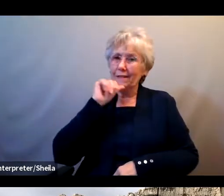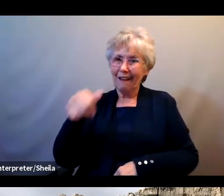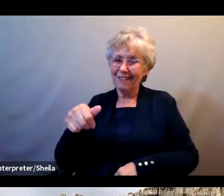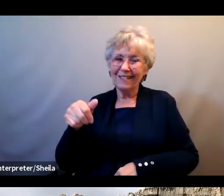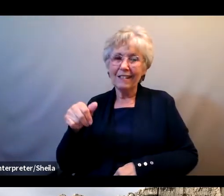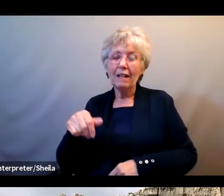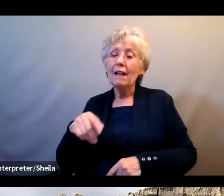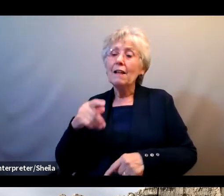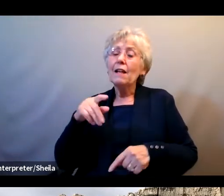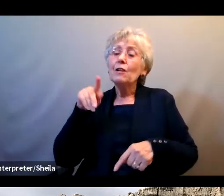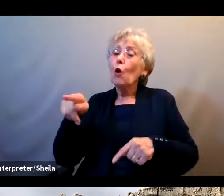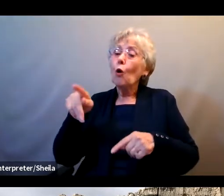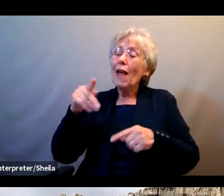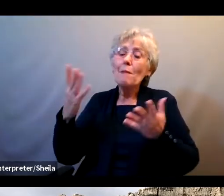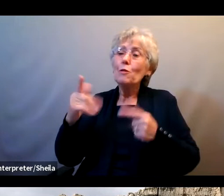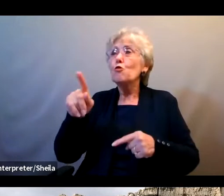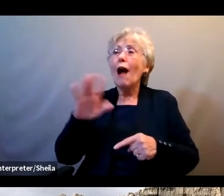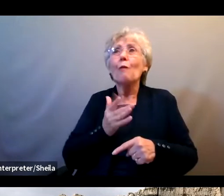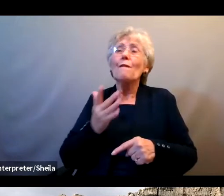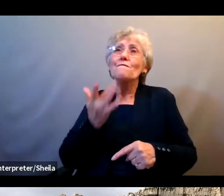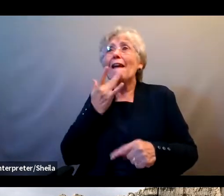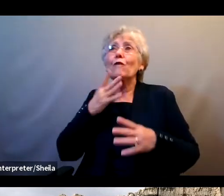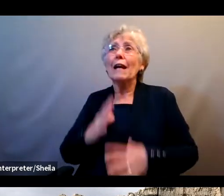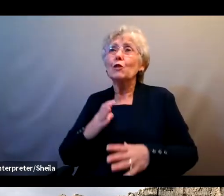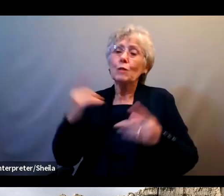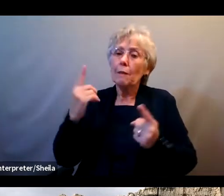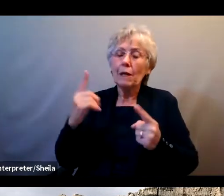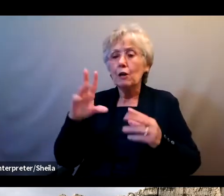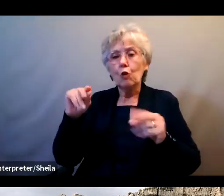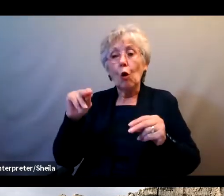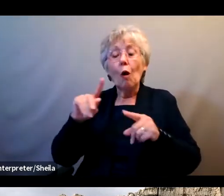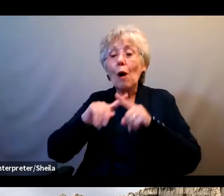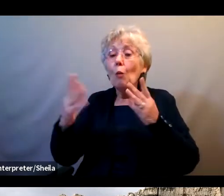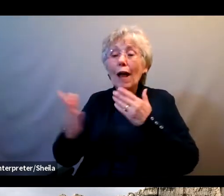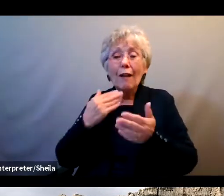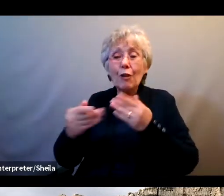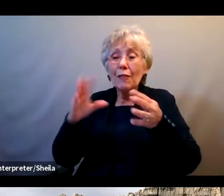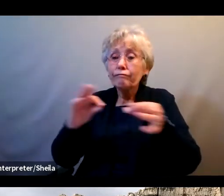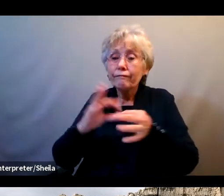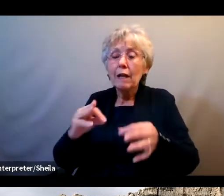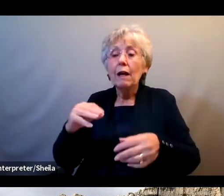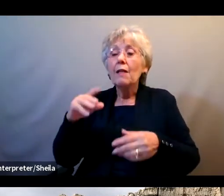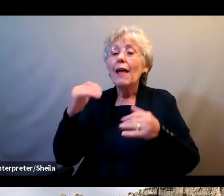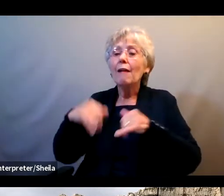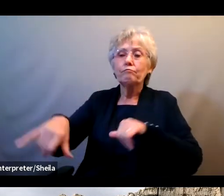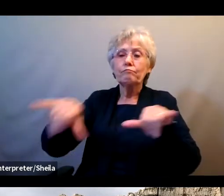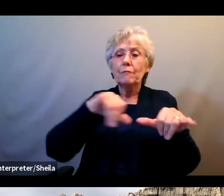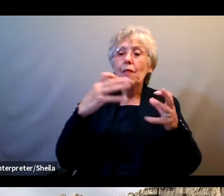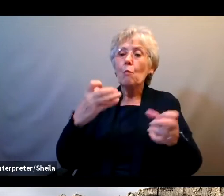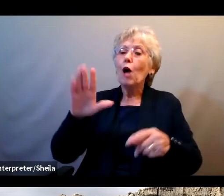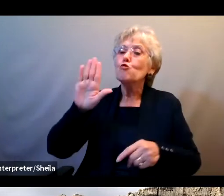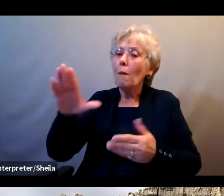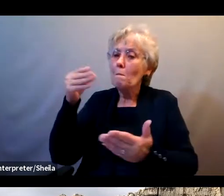whatever they pitch, they all have one thing in common. They want your money, and they want your personal information.